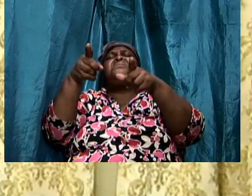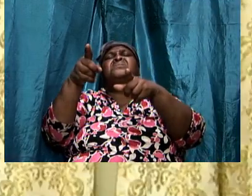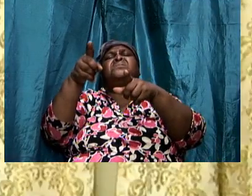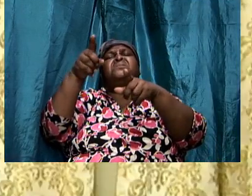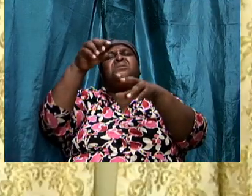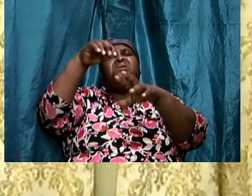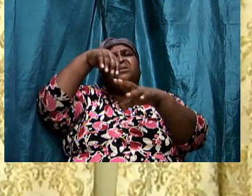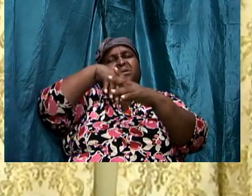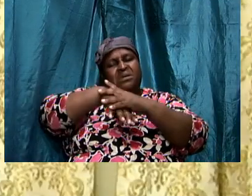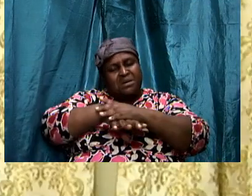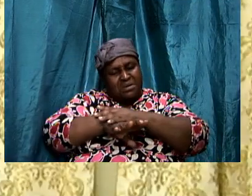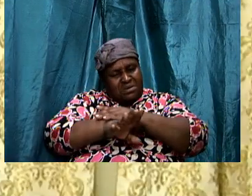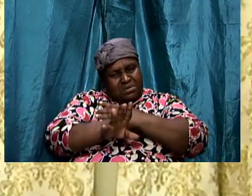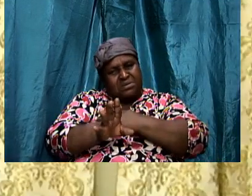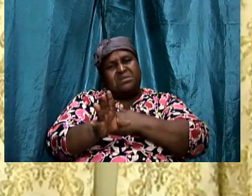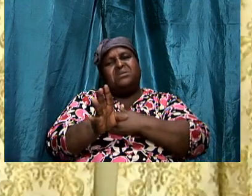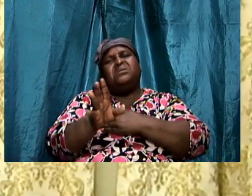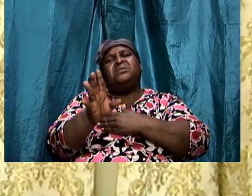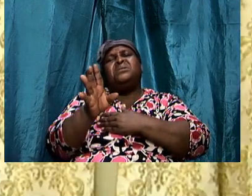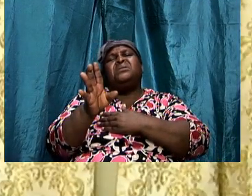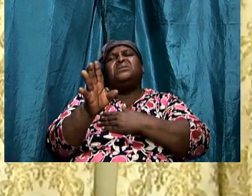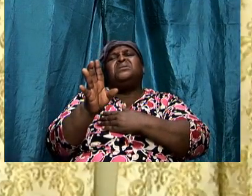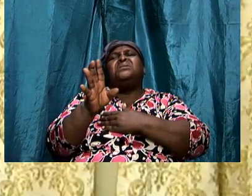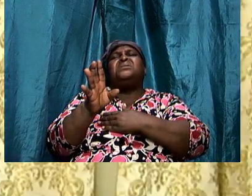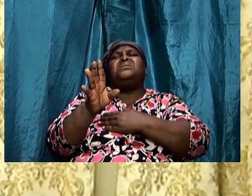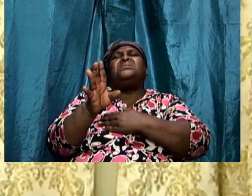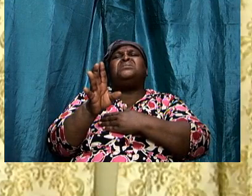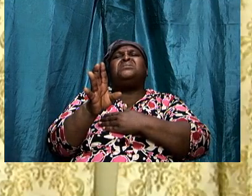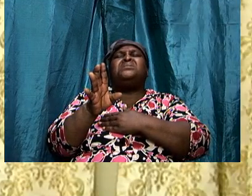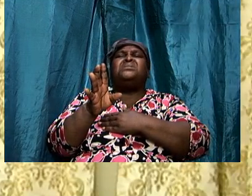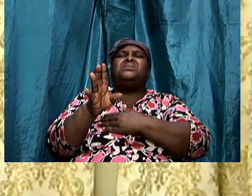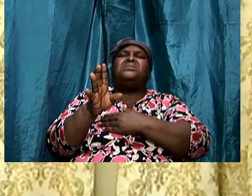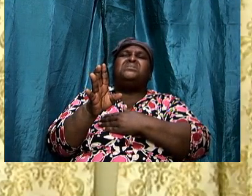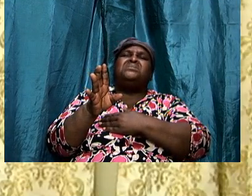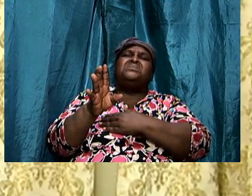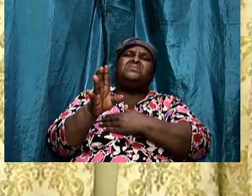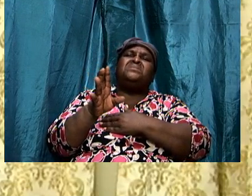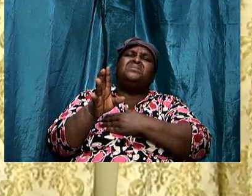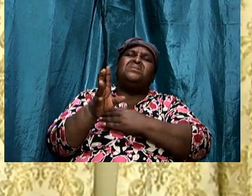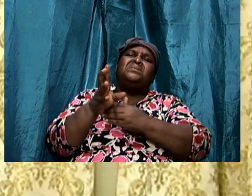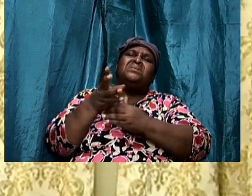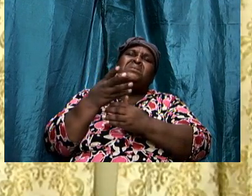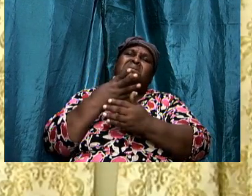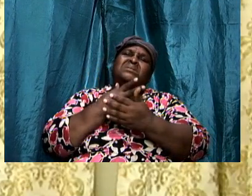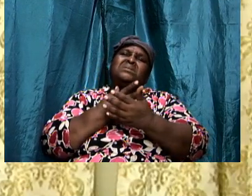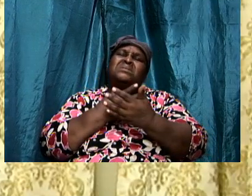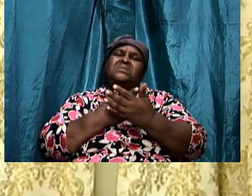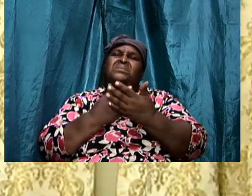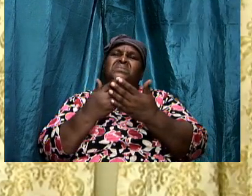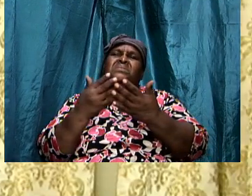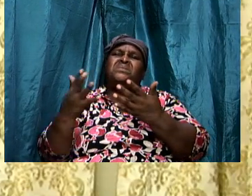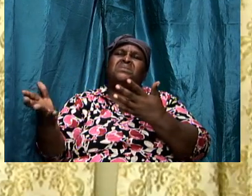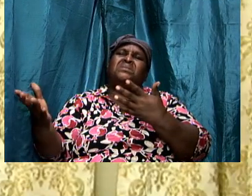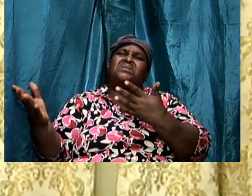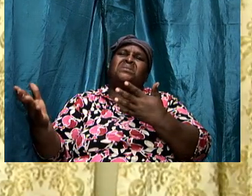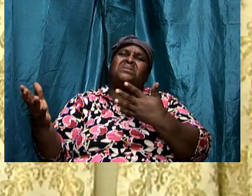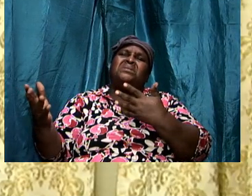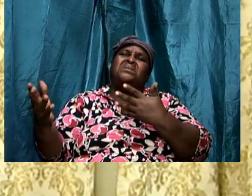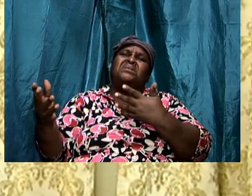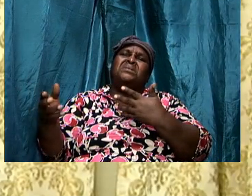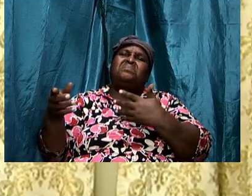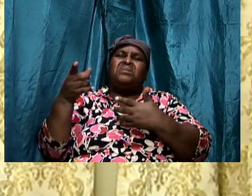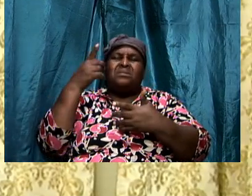the mess because of the extent of this